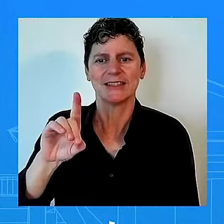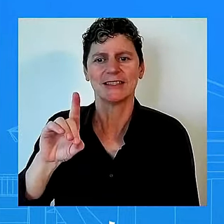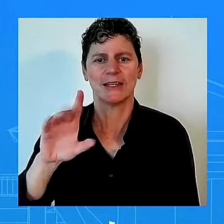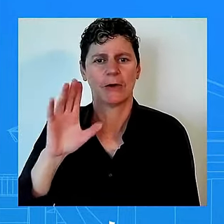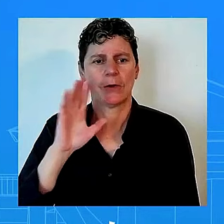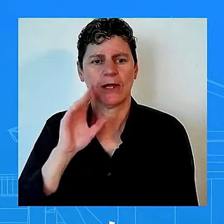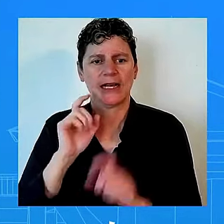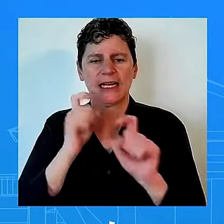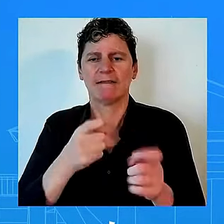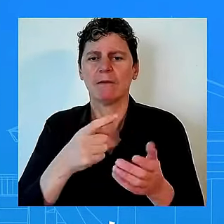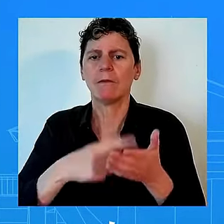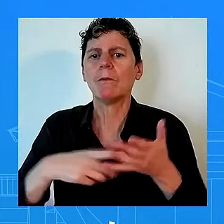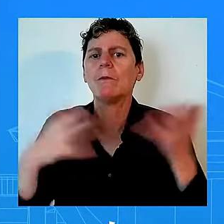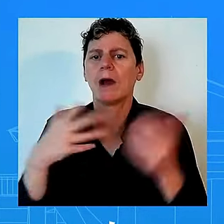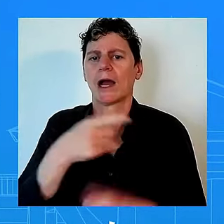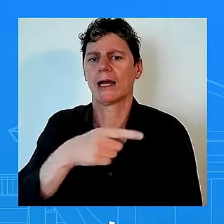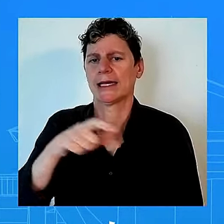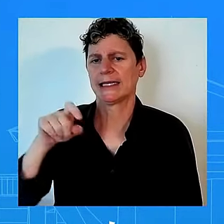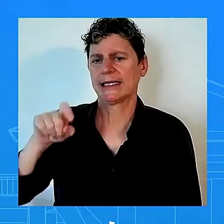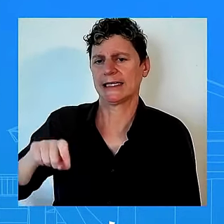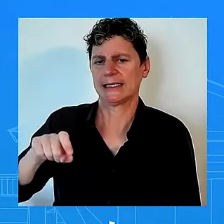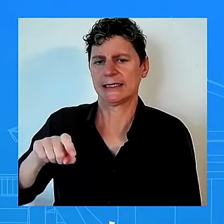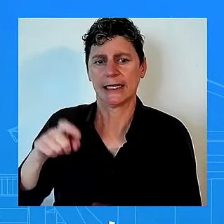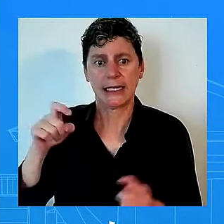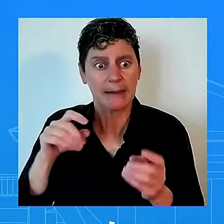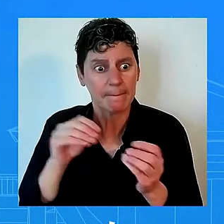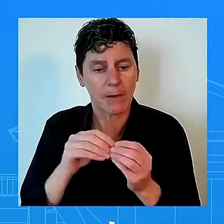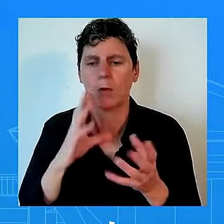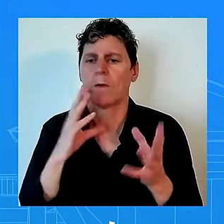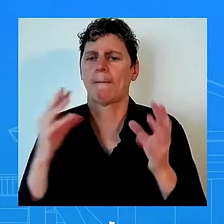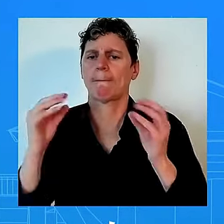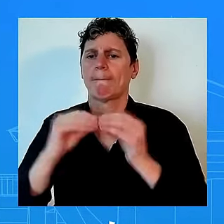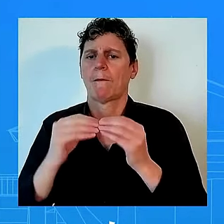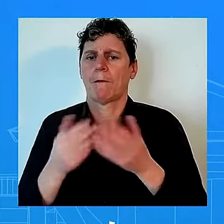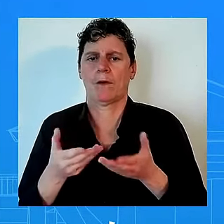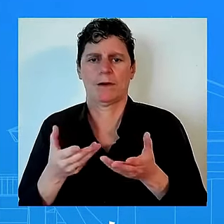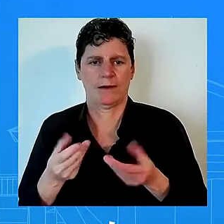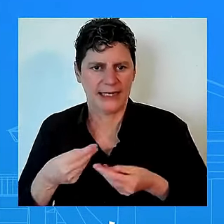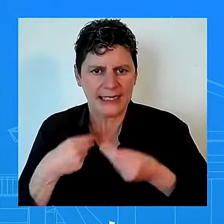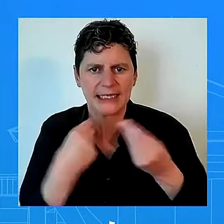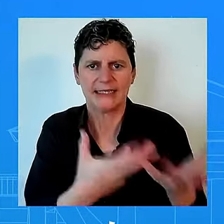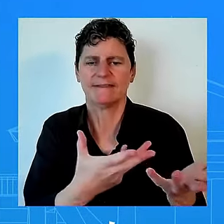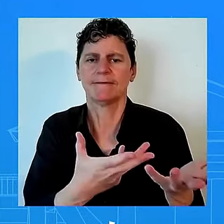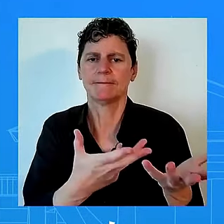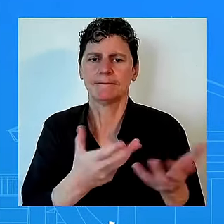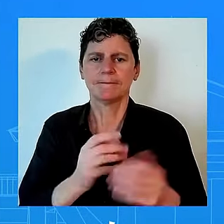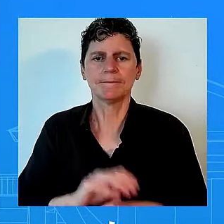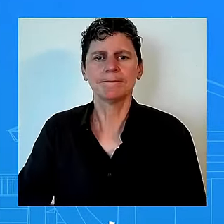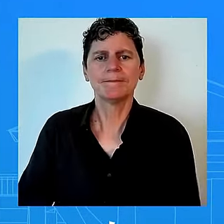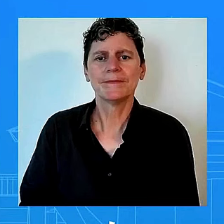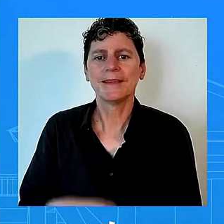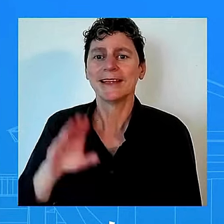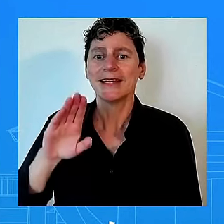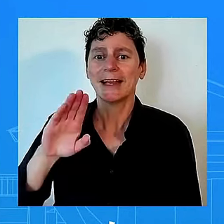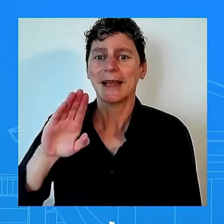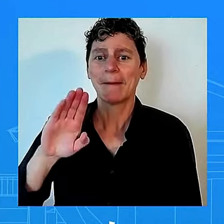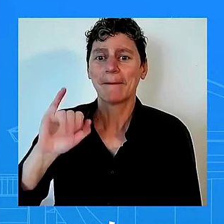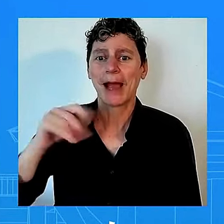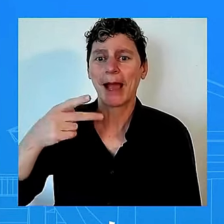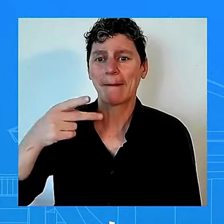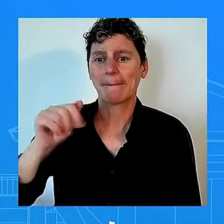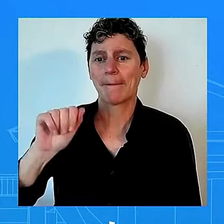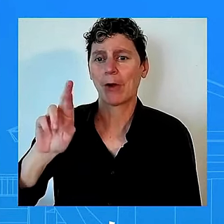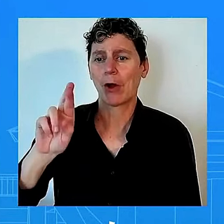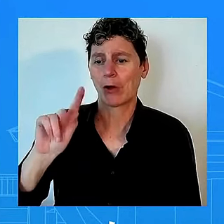early um at the end of last year obviously early into this year and it was stopped it was stopped because the former president said